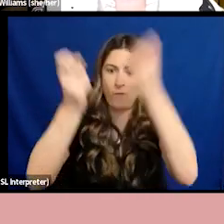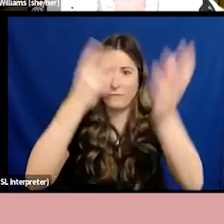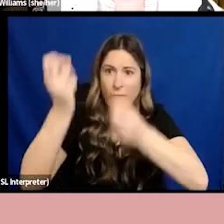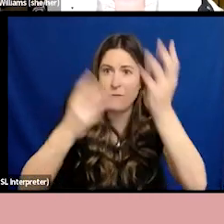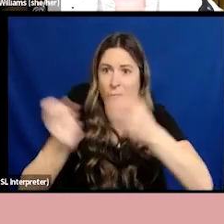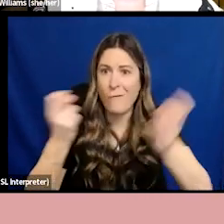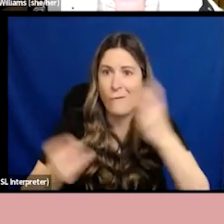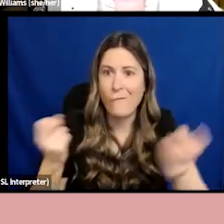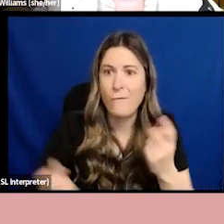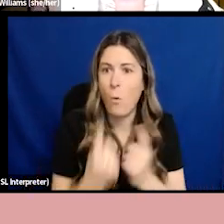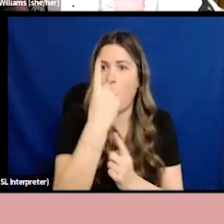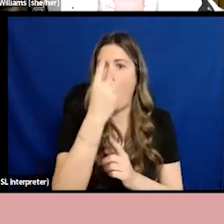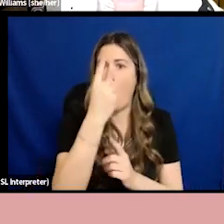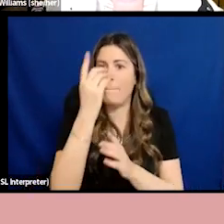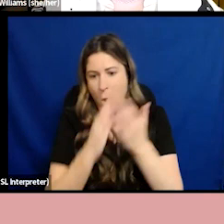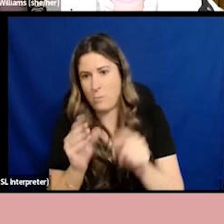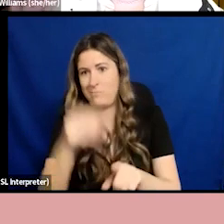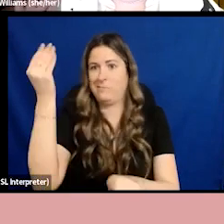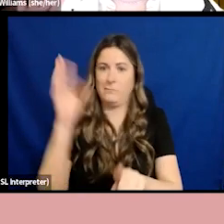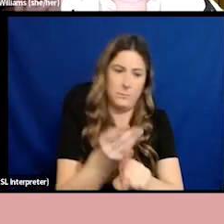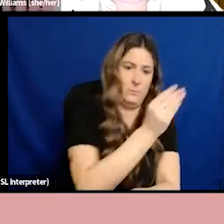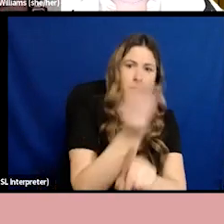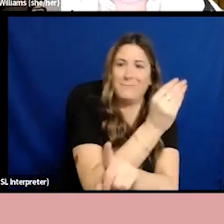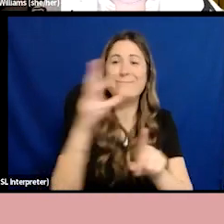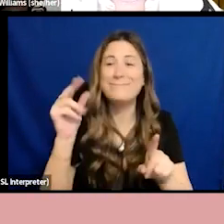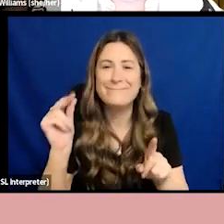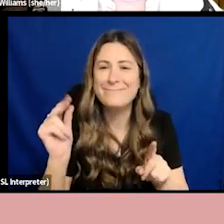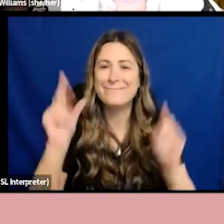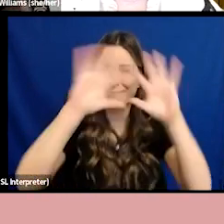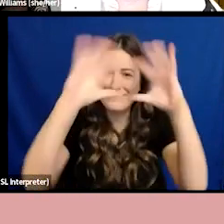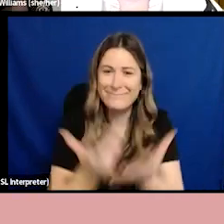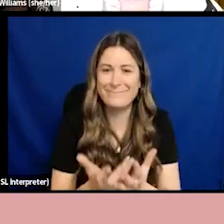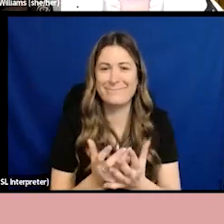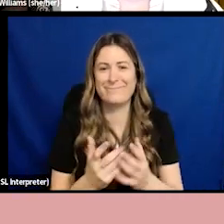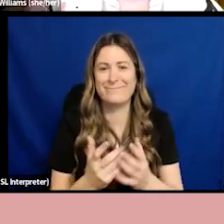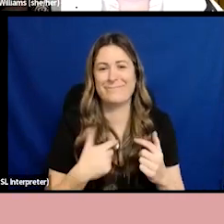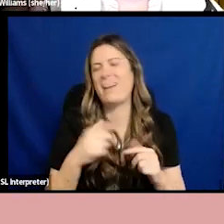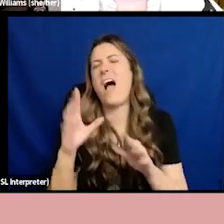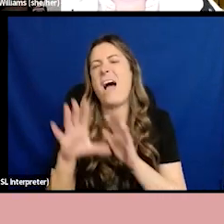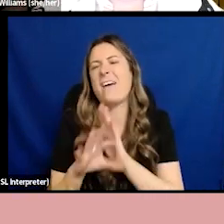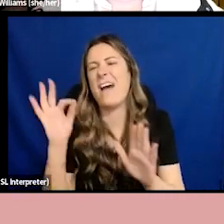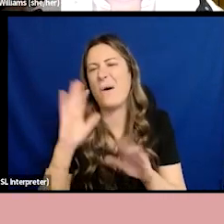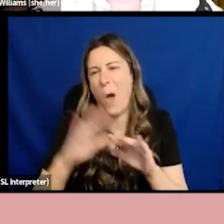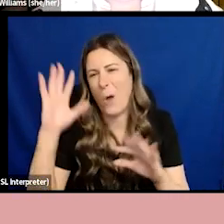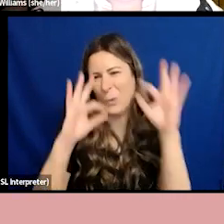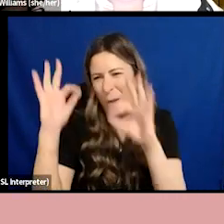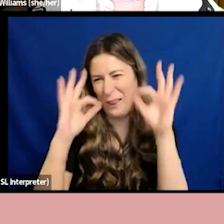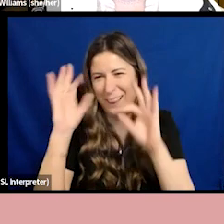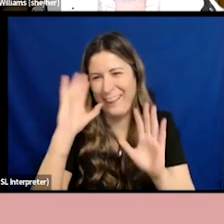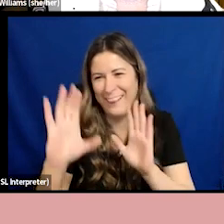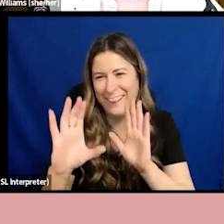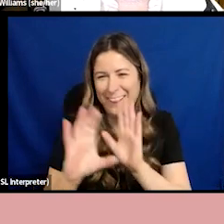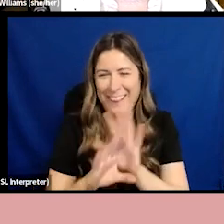on Google, on Google images, I didn't even draw this. But I think it really represents what I'm trying to talk to you about here.